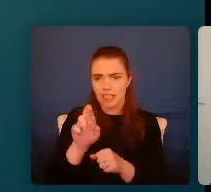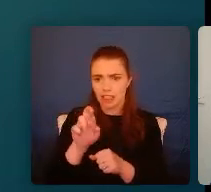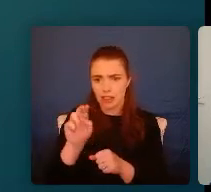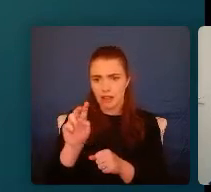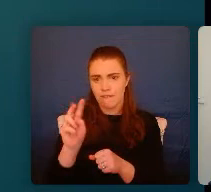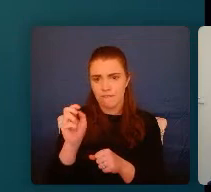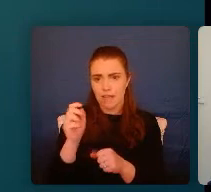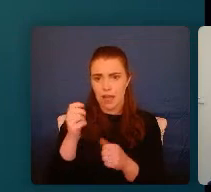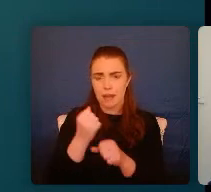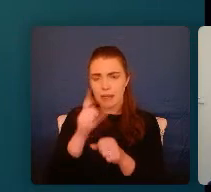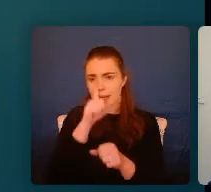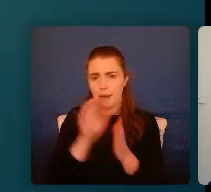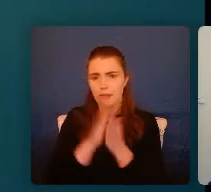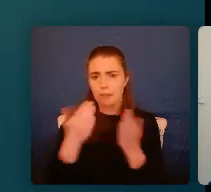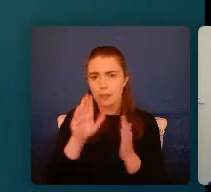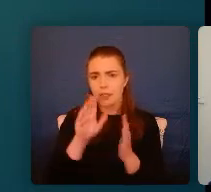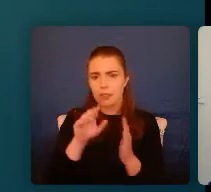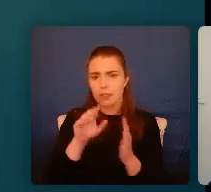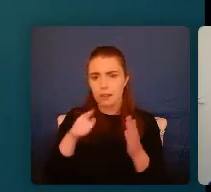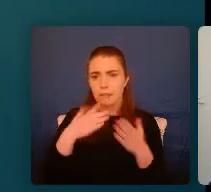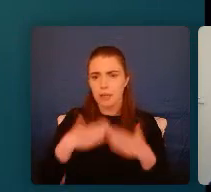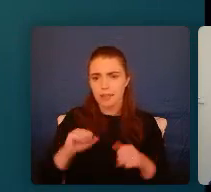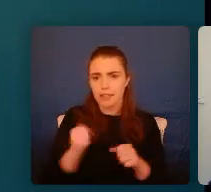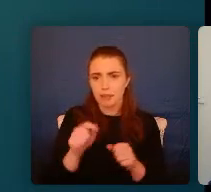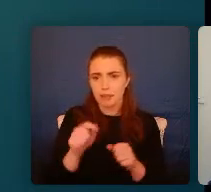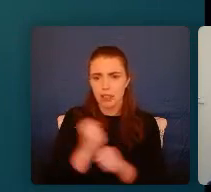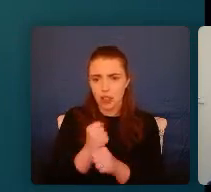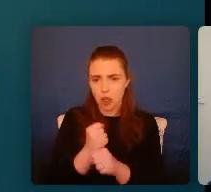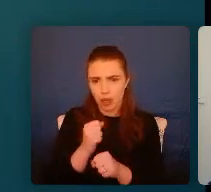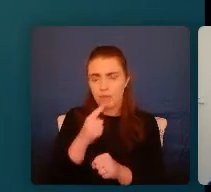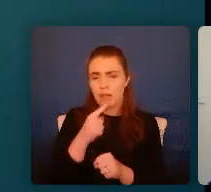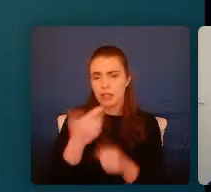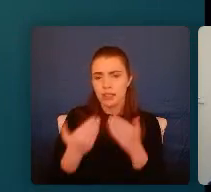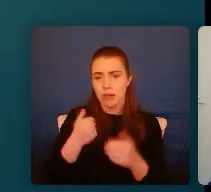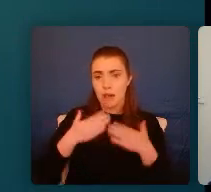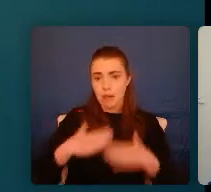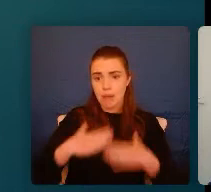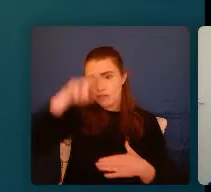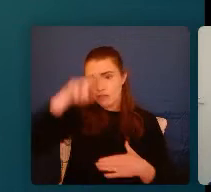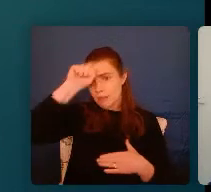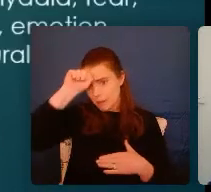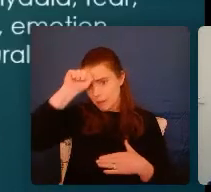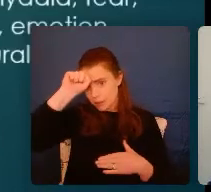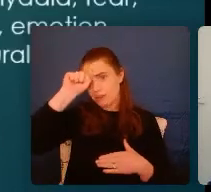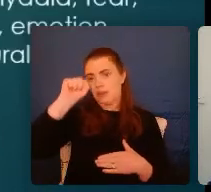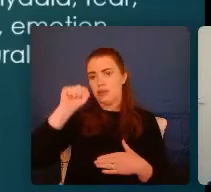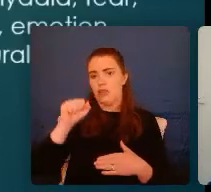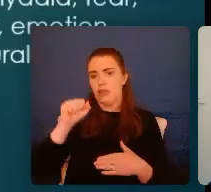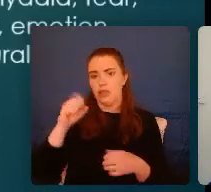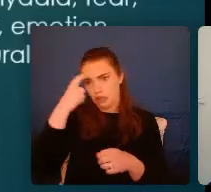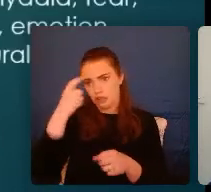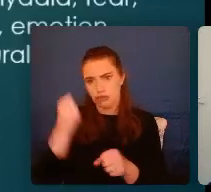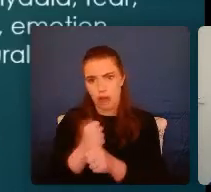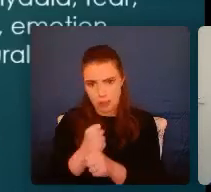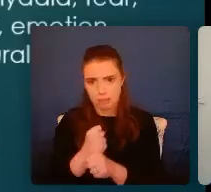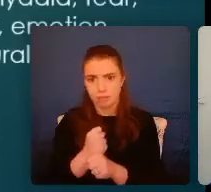the score. And this is what some of it is, that the traumas that we experience, our body remembers the impact of those traumas. So there are numerous parts of the